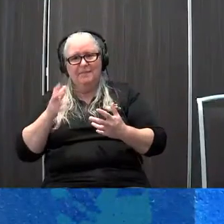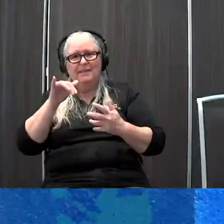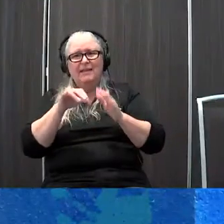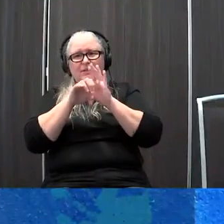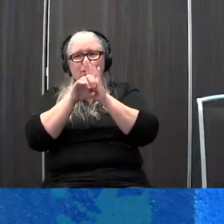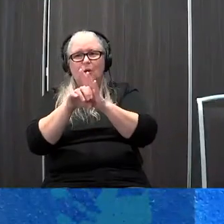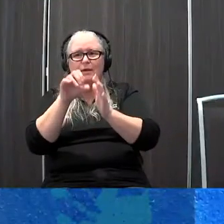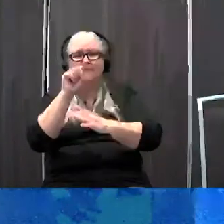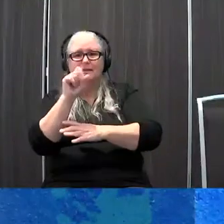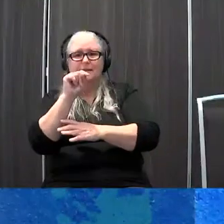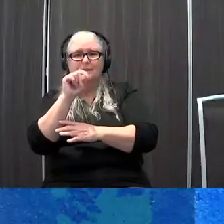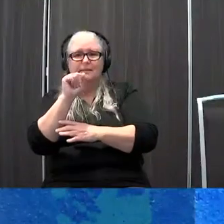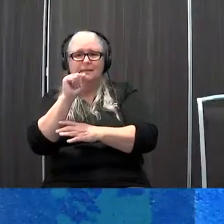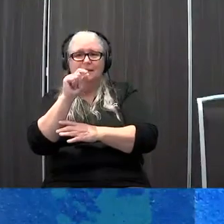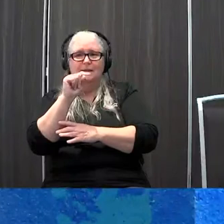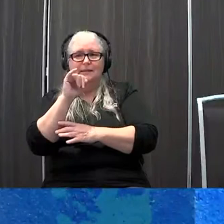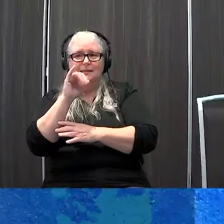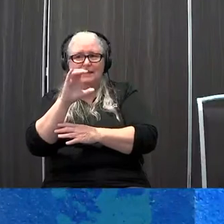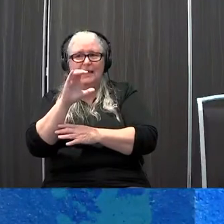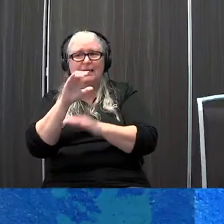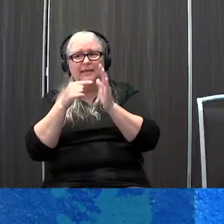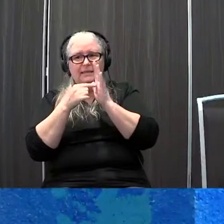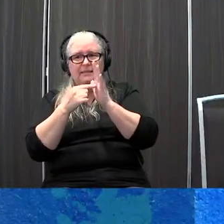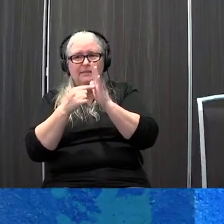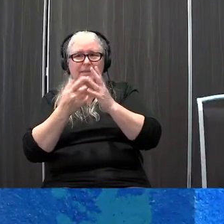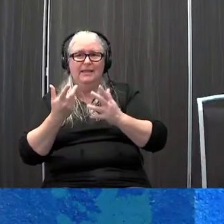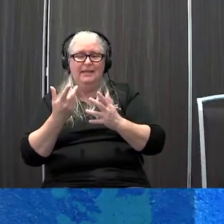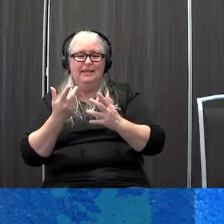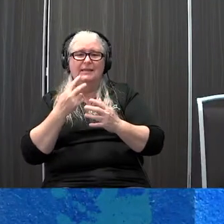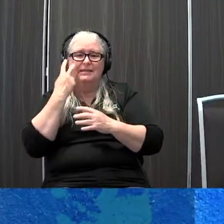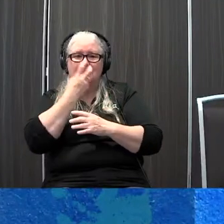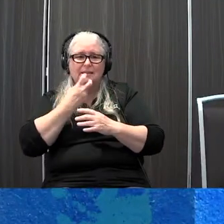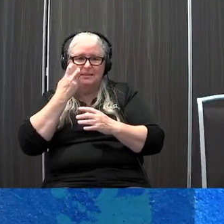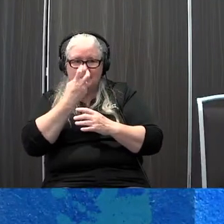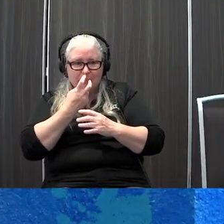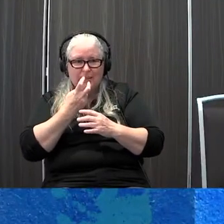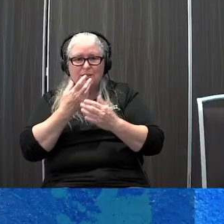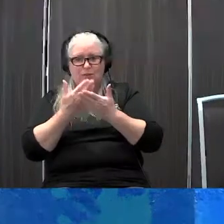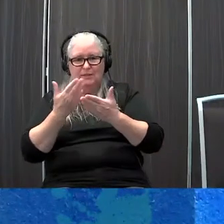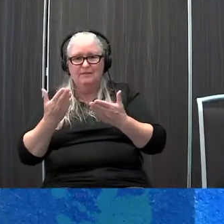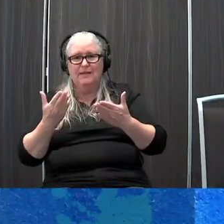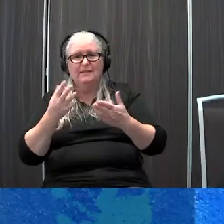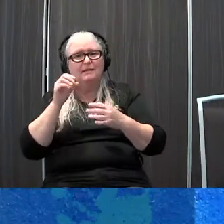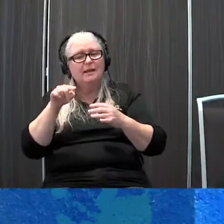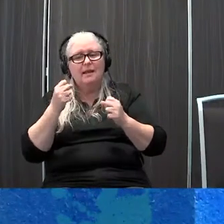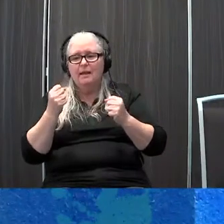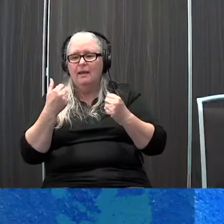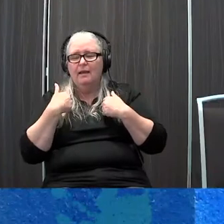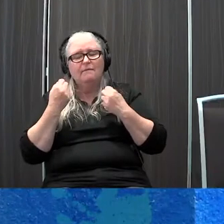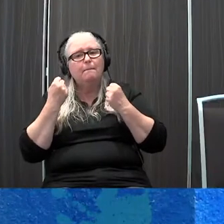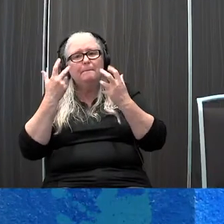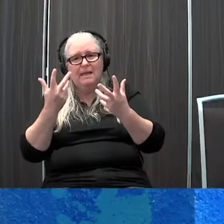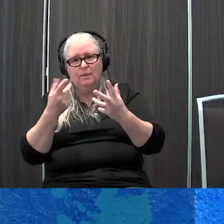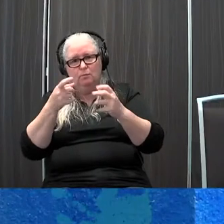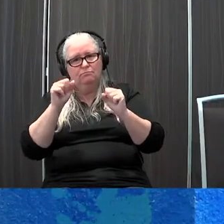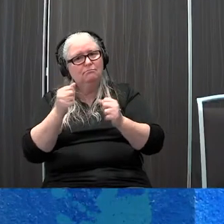static display speech generating device and there are a lot of these devices on the market here are some examples